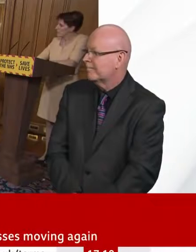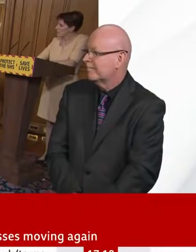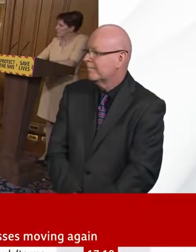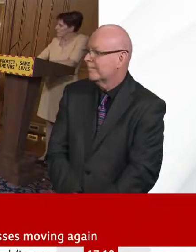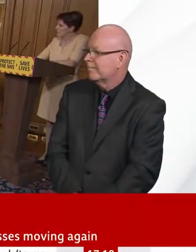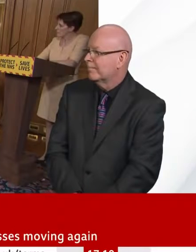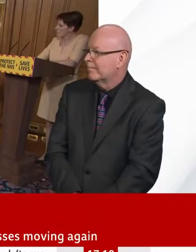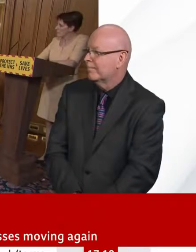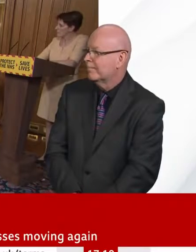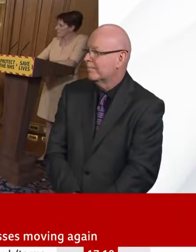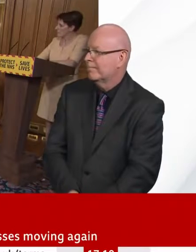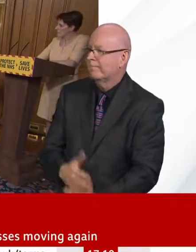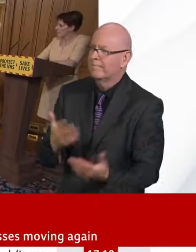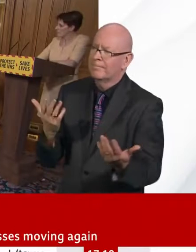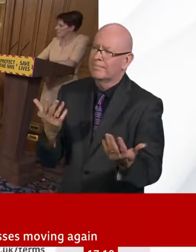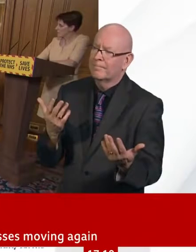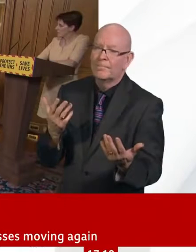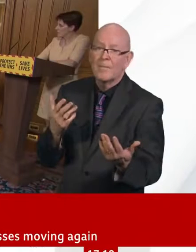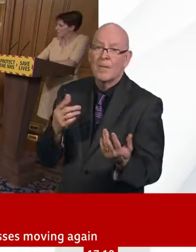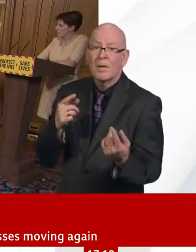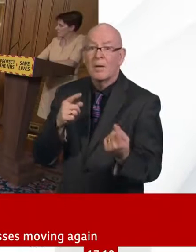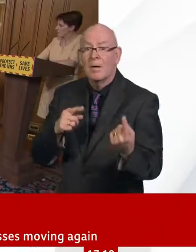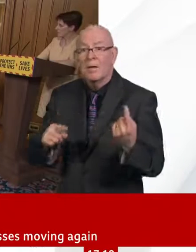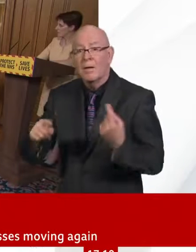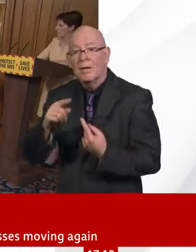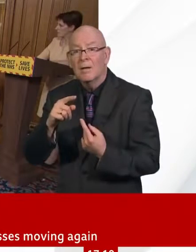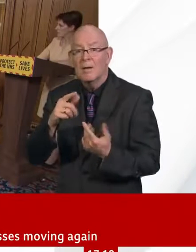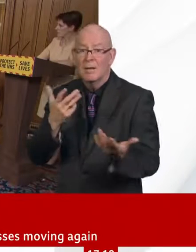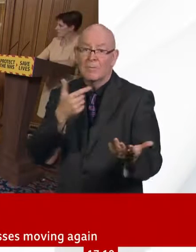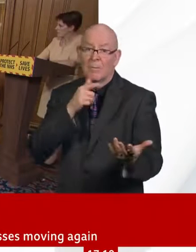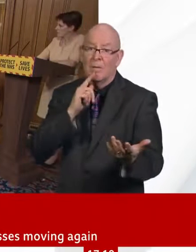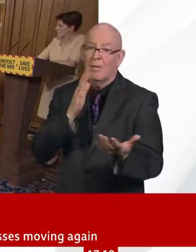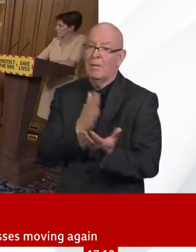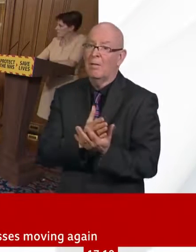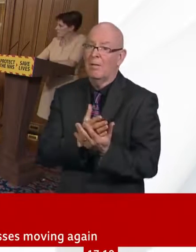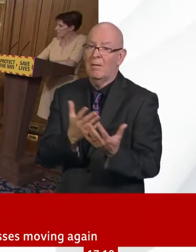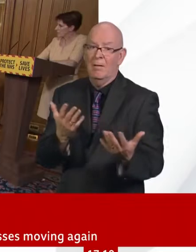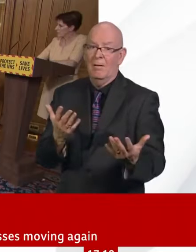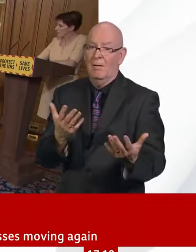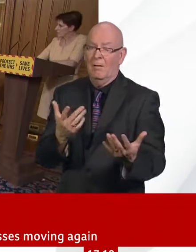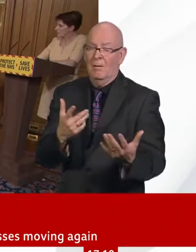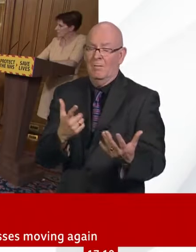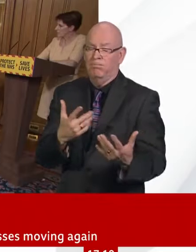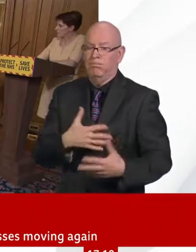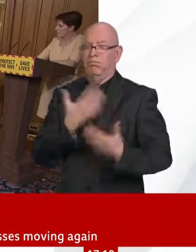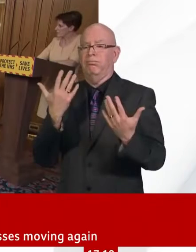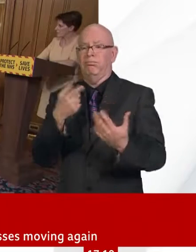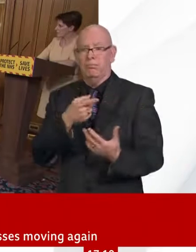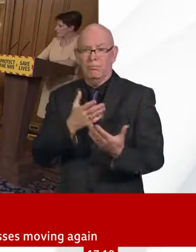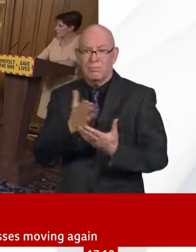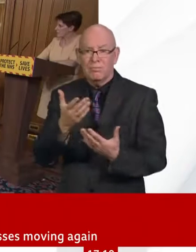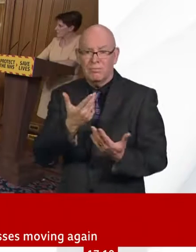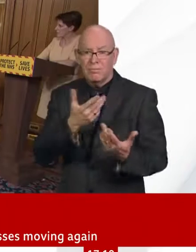are also desperately worried about their jobs. If you can level with people, do you think you will be feeling the costs of this crisis for a generation?